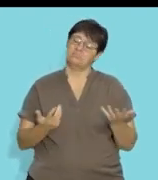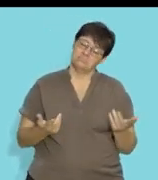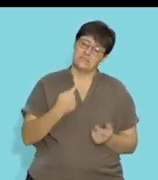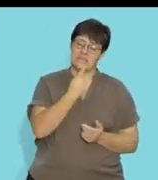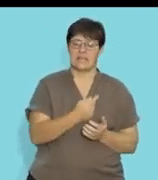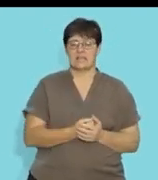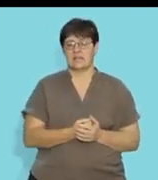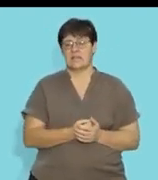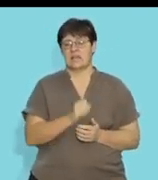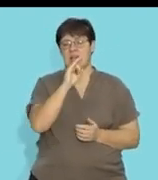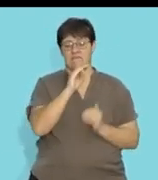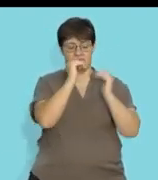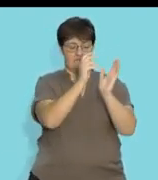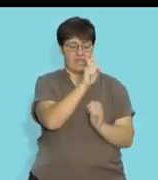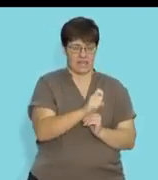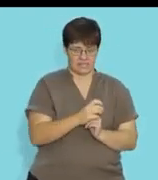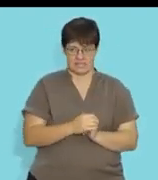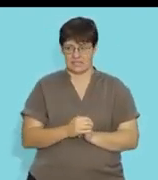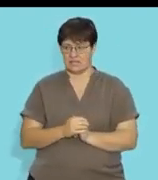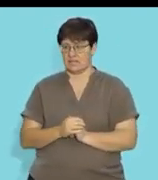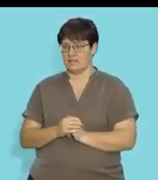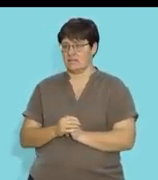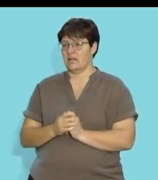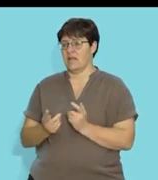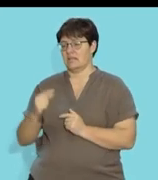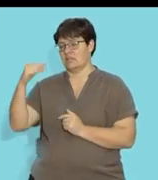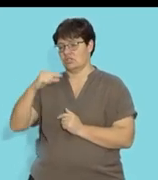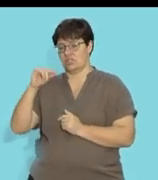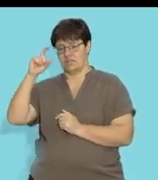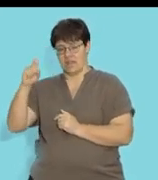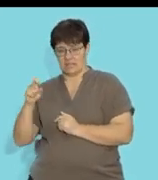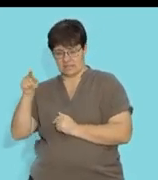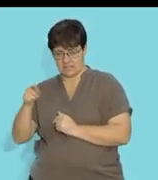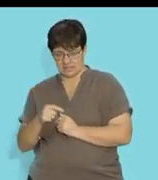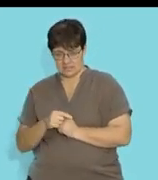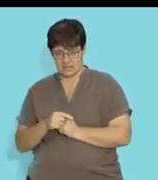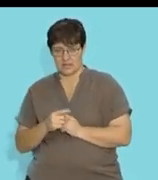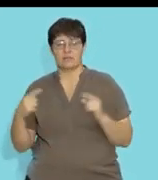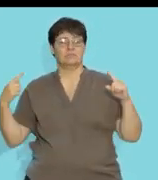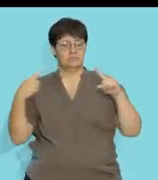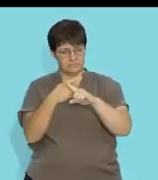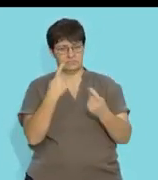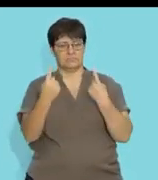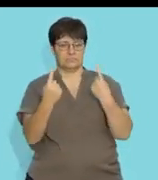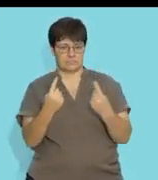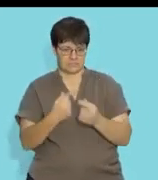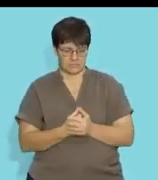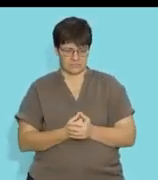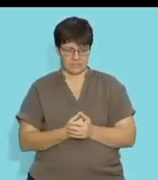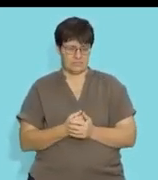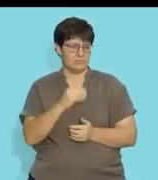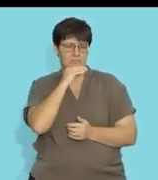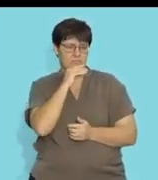if I say to you f of x and g of x are intersecting each other,